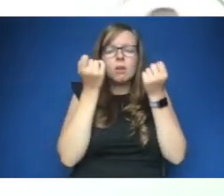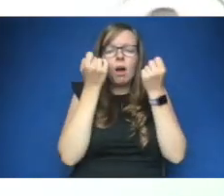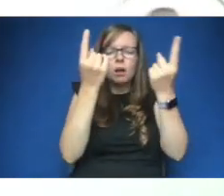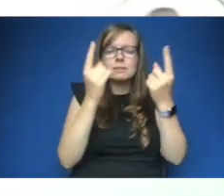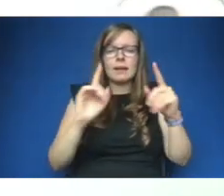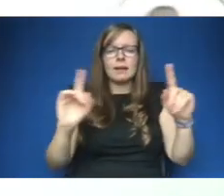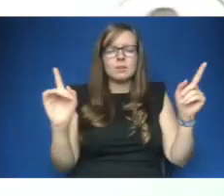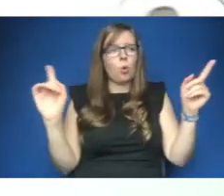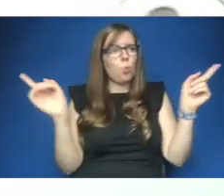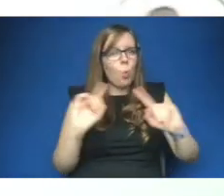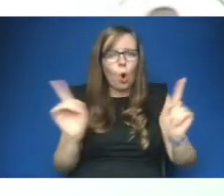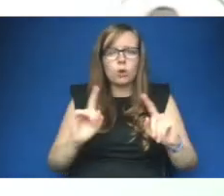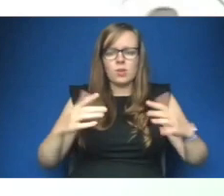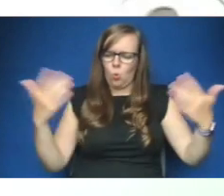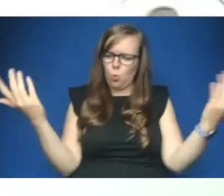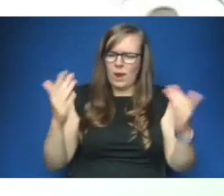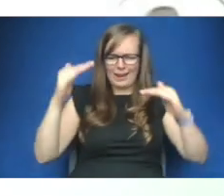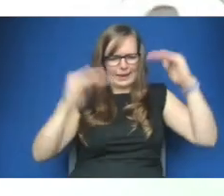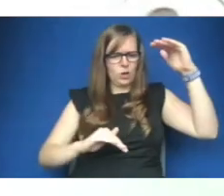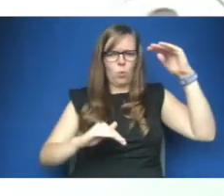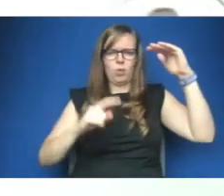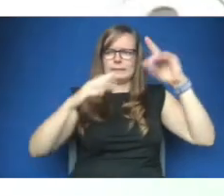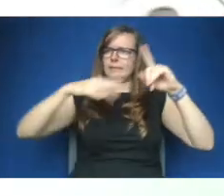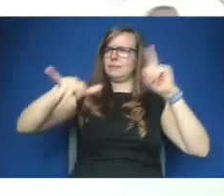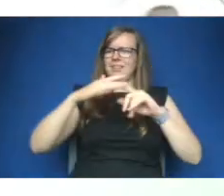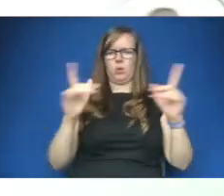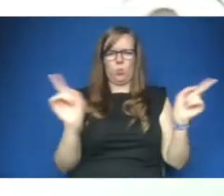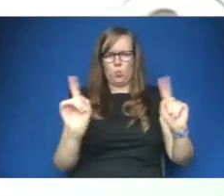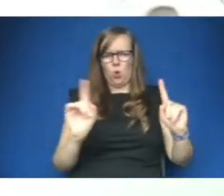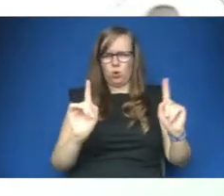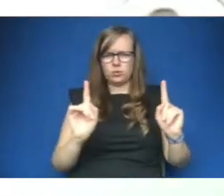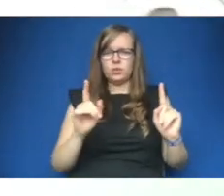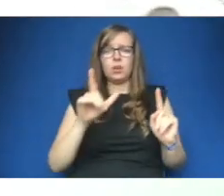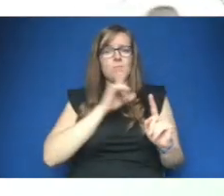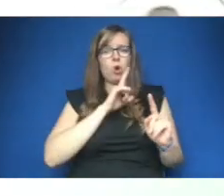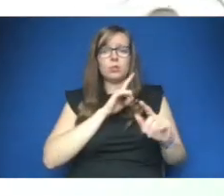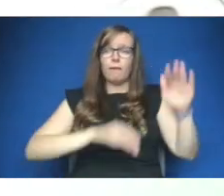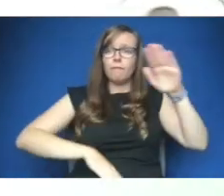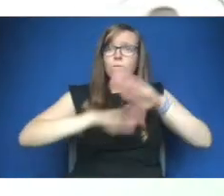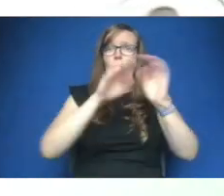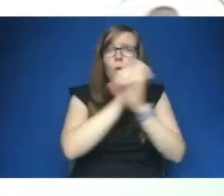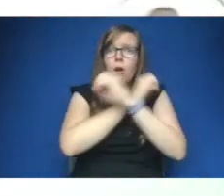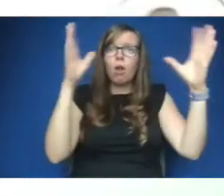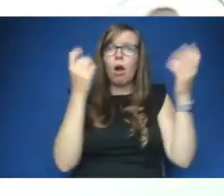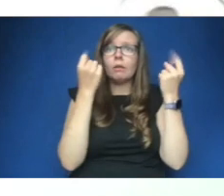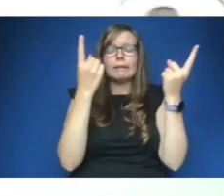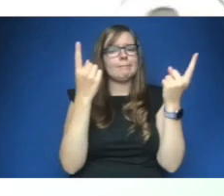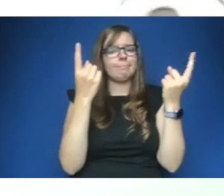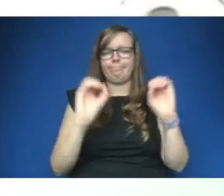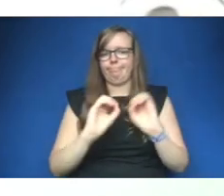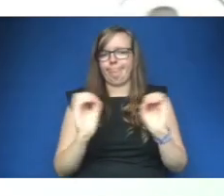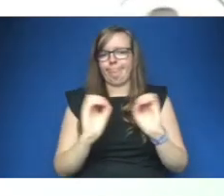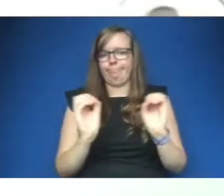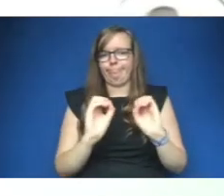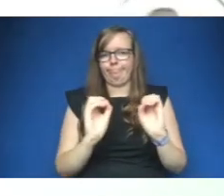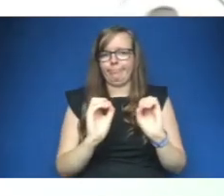inequalities lie in our society because i don't think that's fully actually fully understood right and so generally